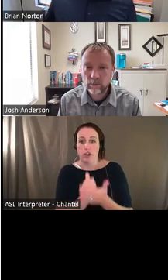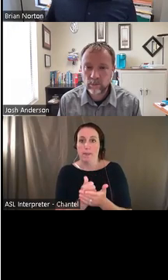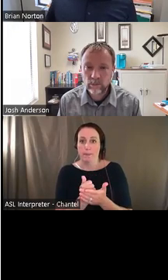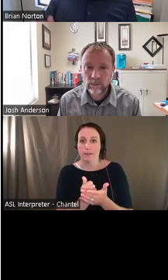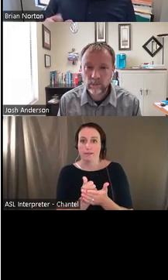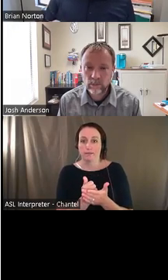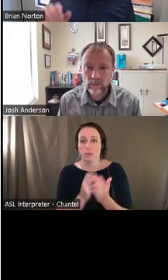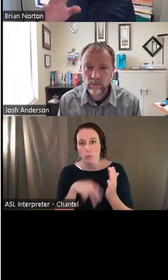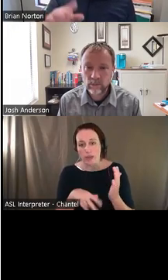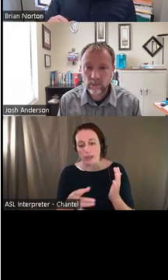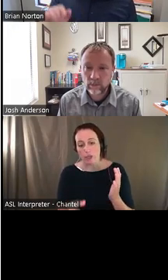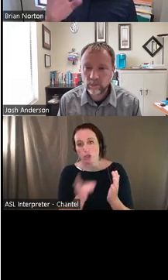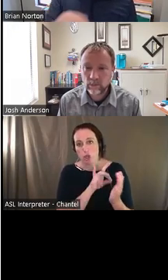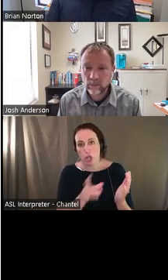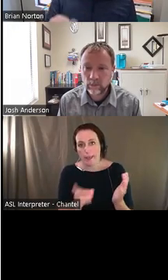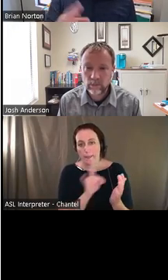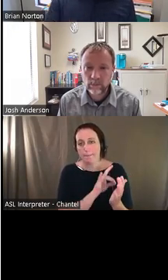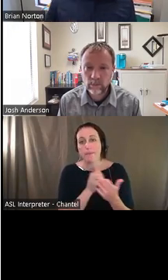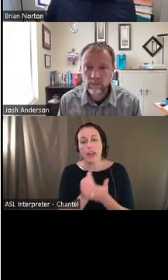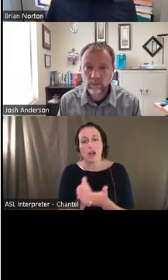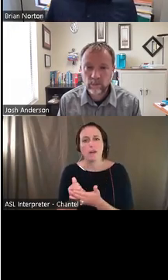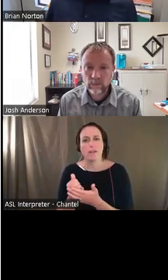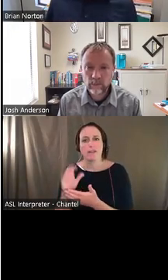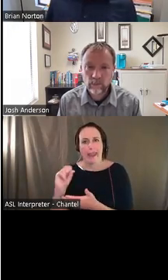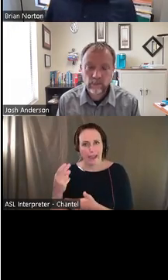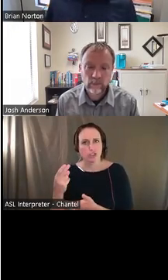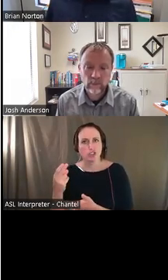Might be able to help with some of the dollar bills as well. Sure.